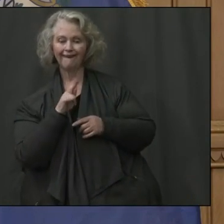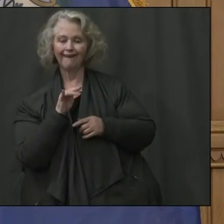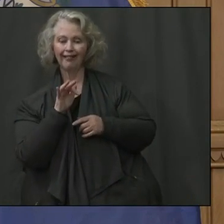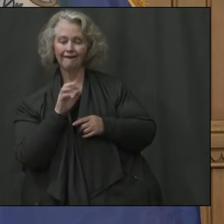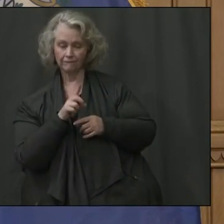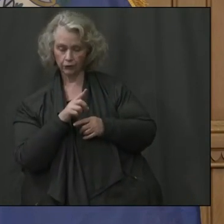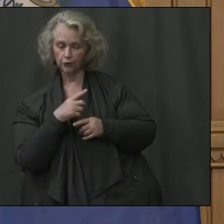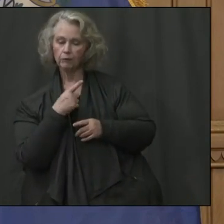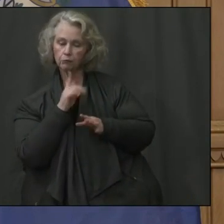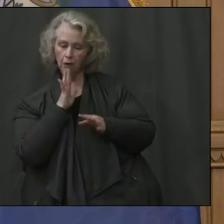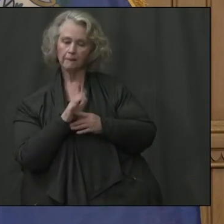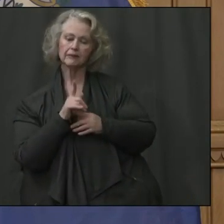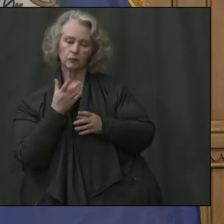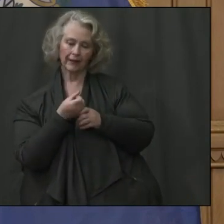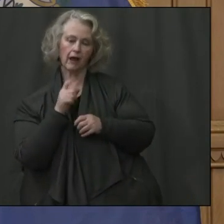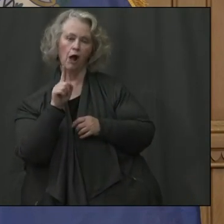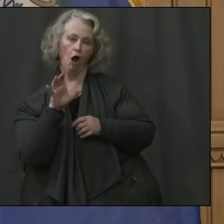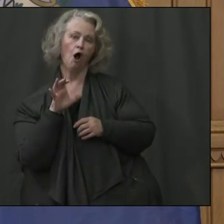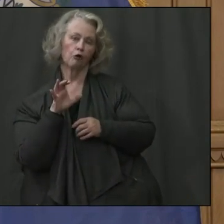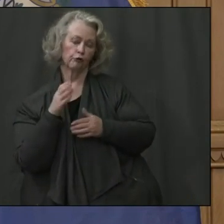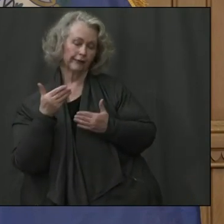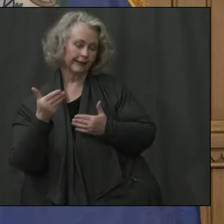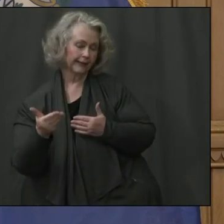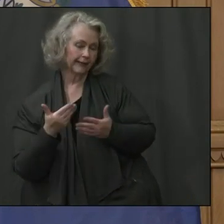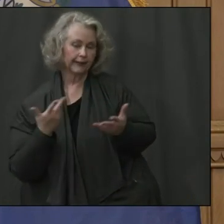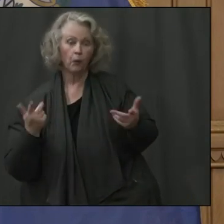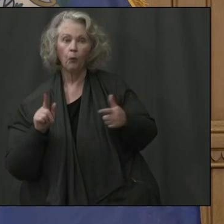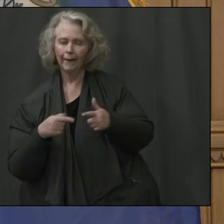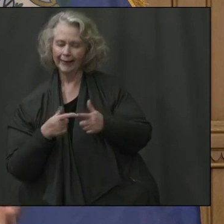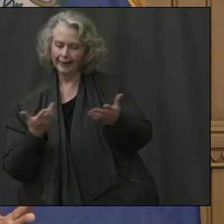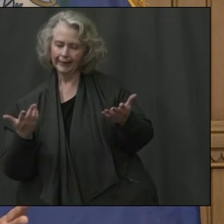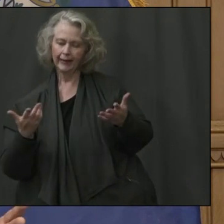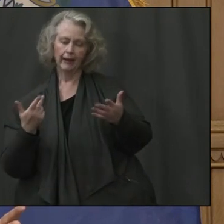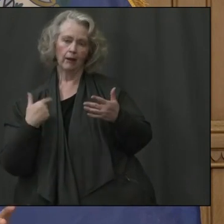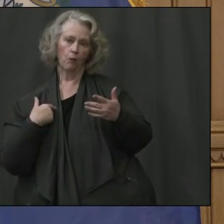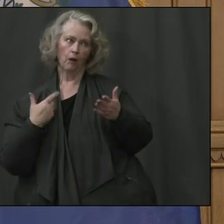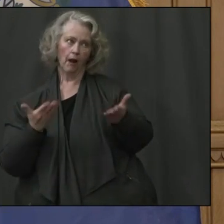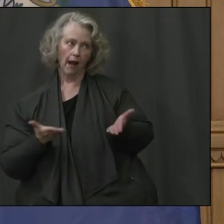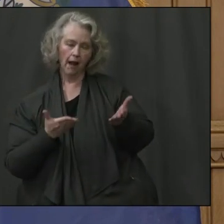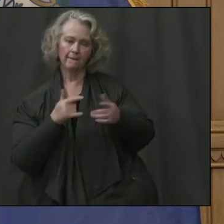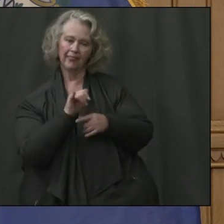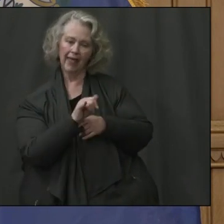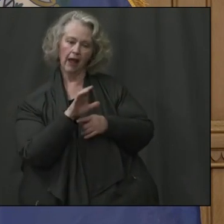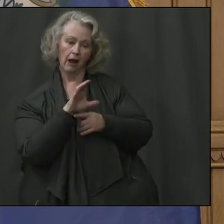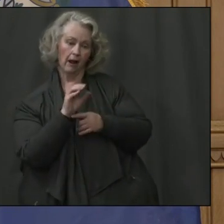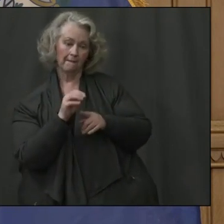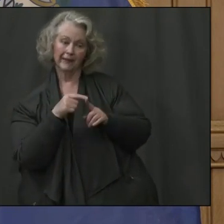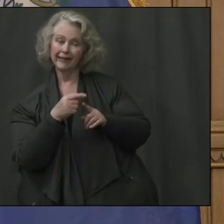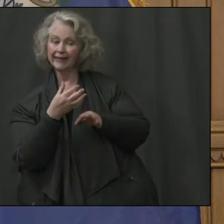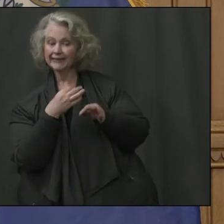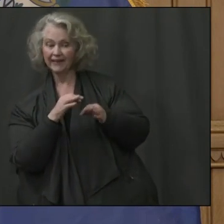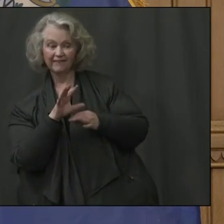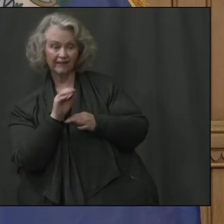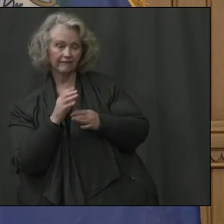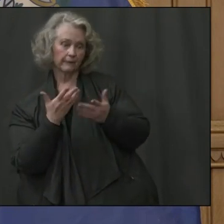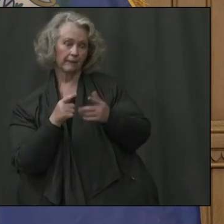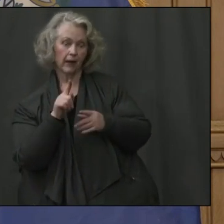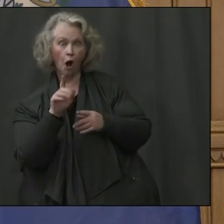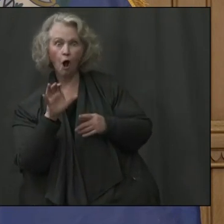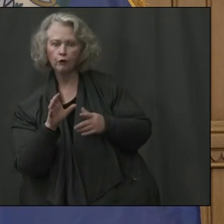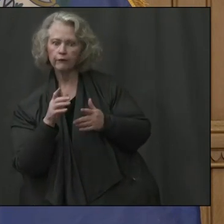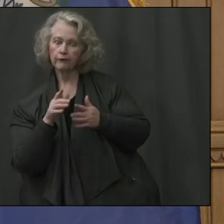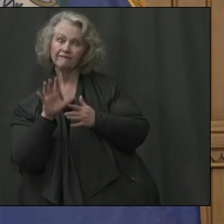a period of time. We're doing everything we can to help that company ramp up so they could go from maybe 50 to 100 to 500